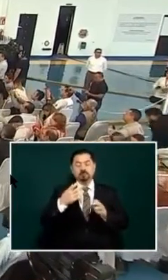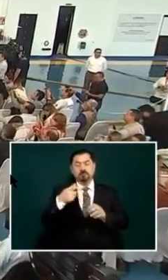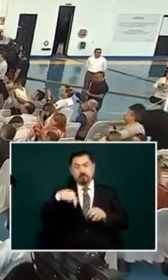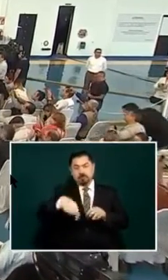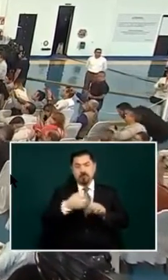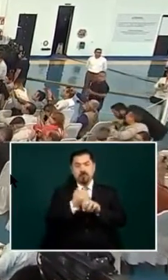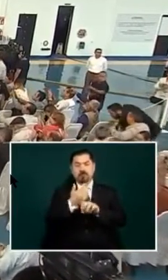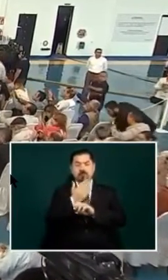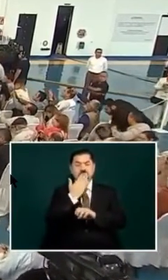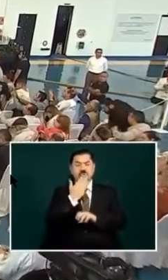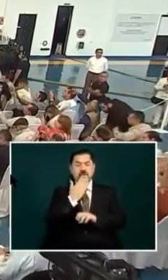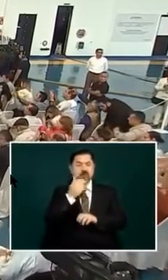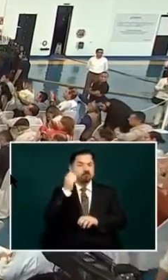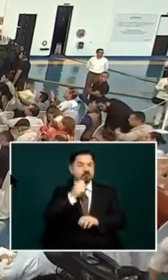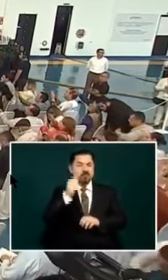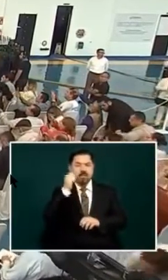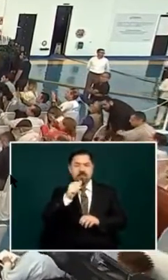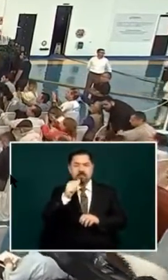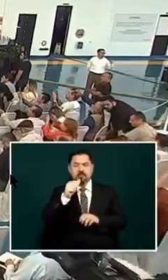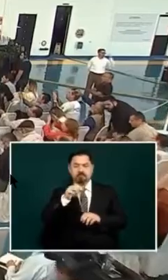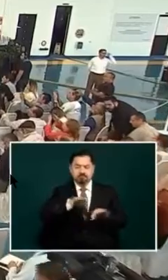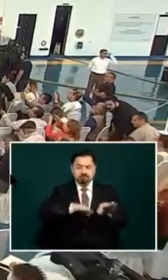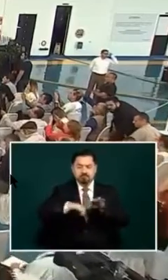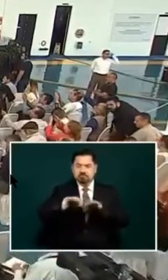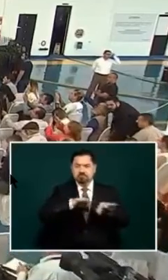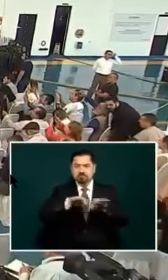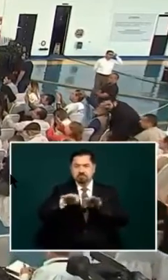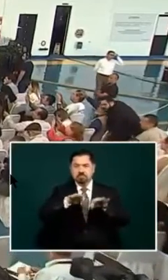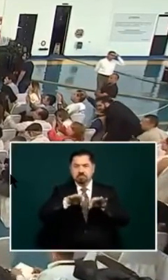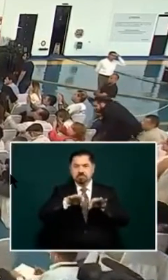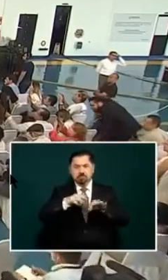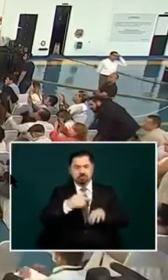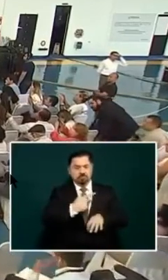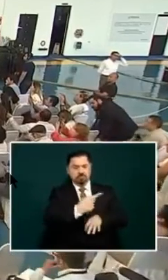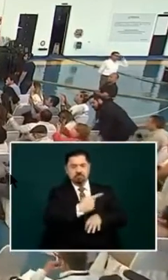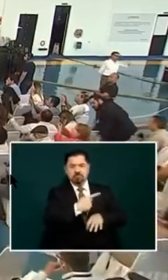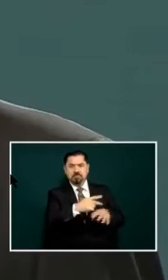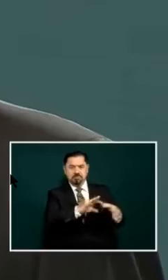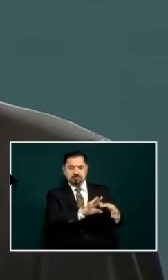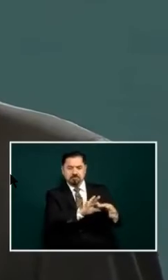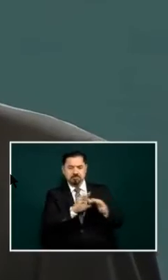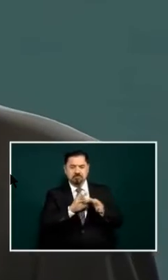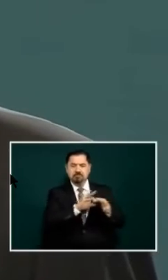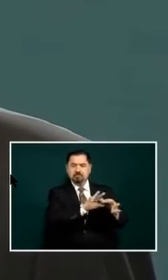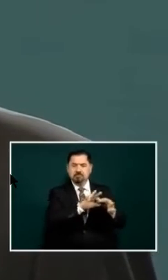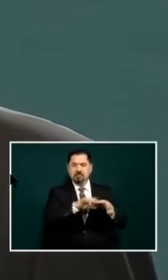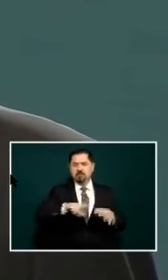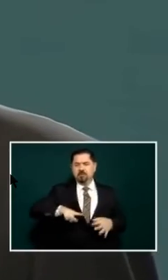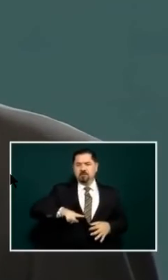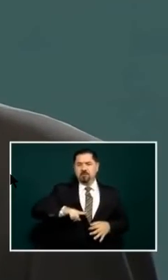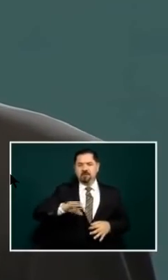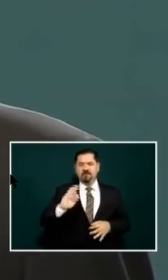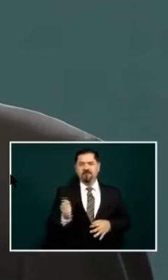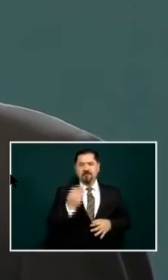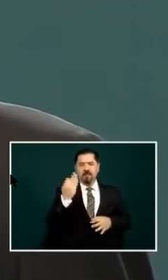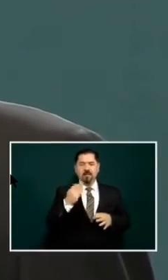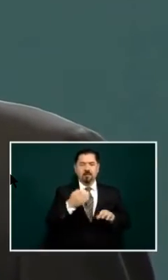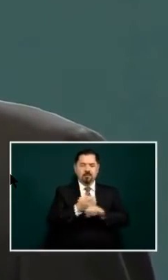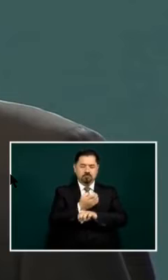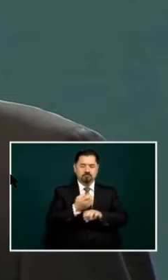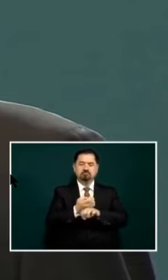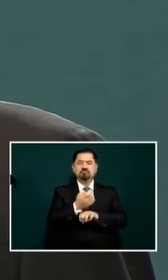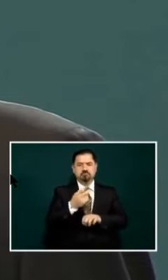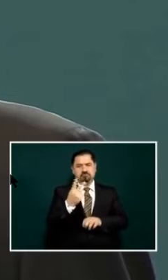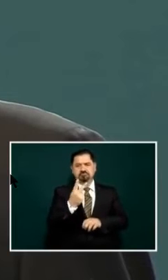working in a coordinated manner with the federal government